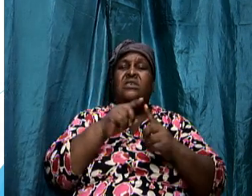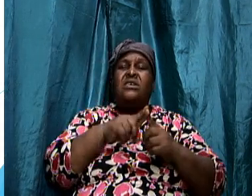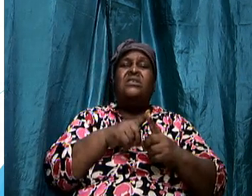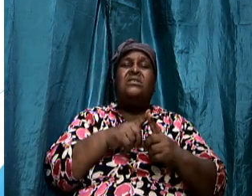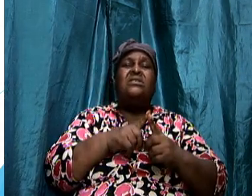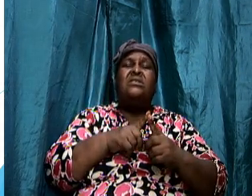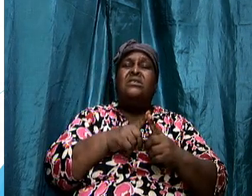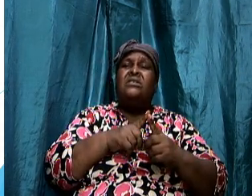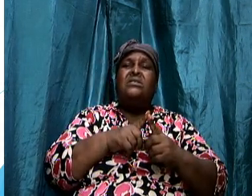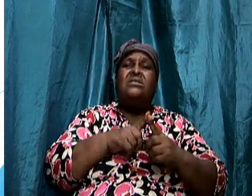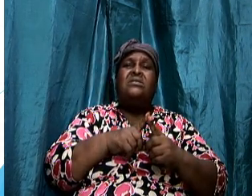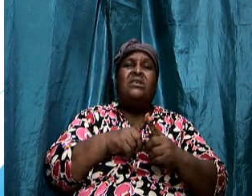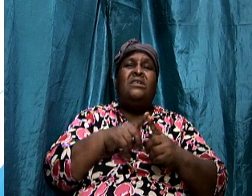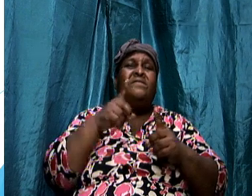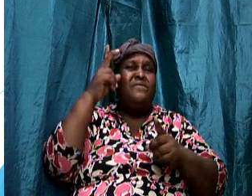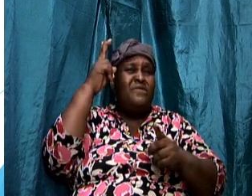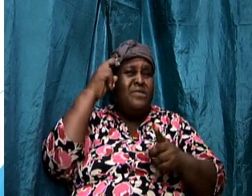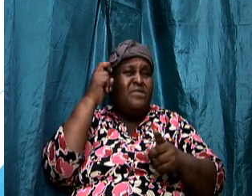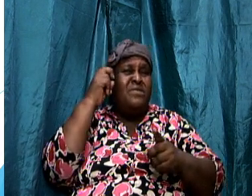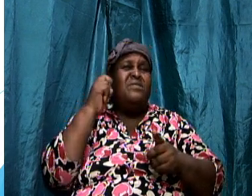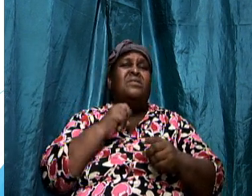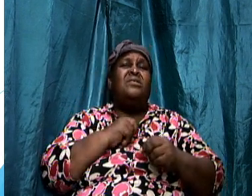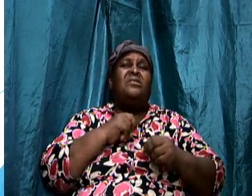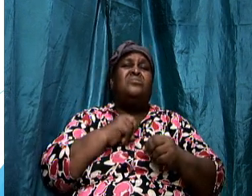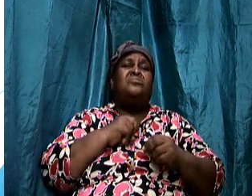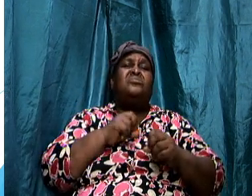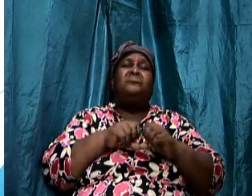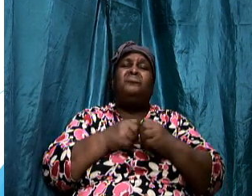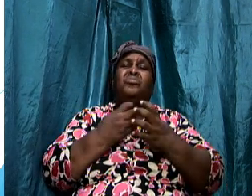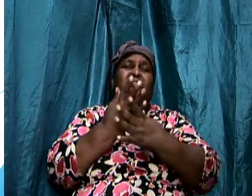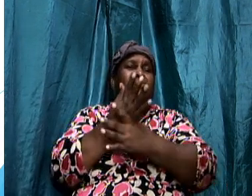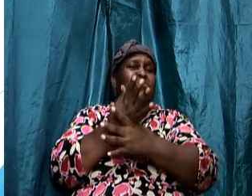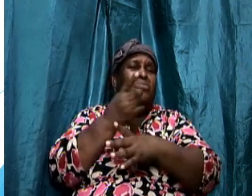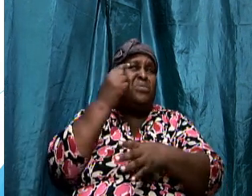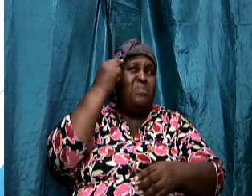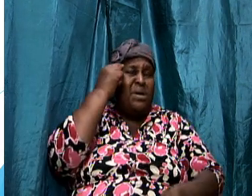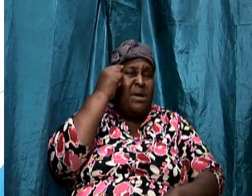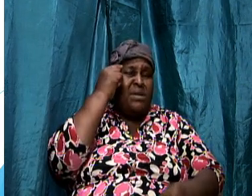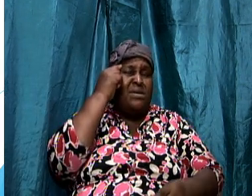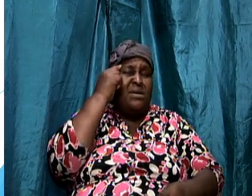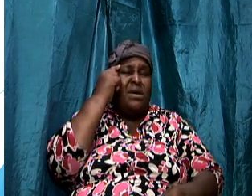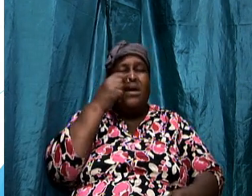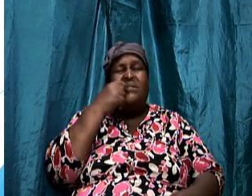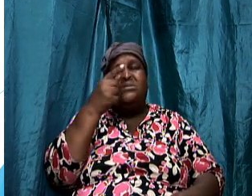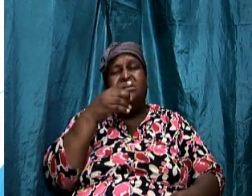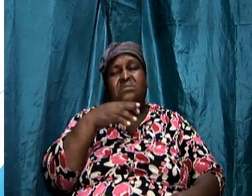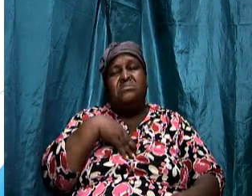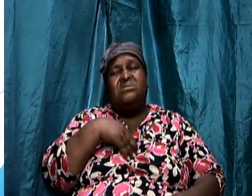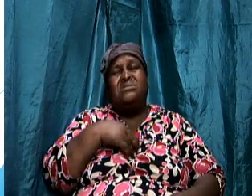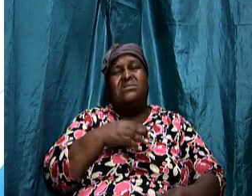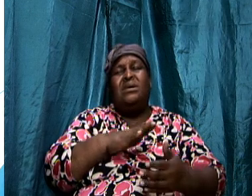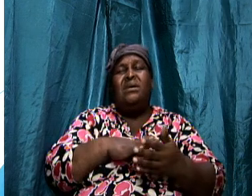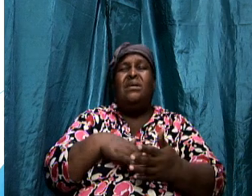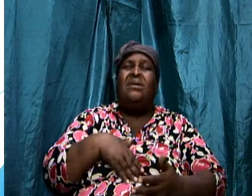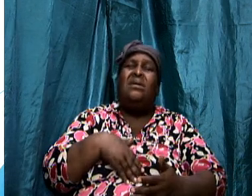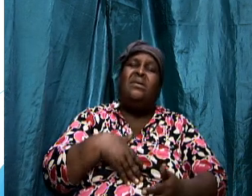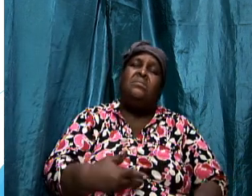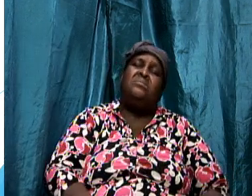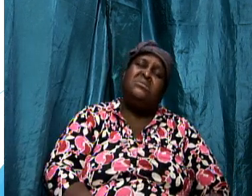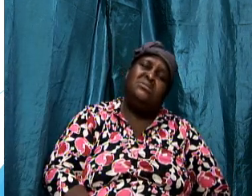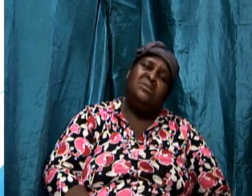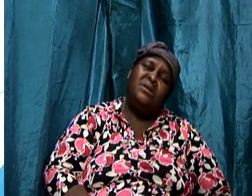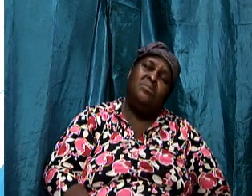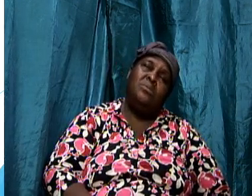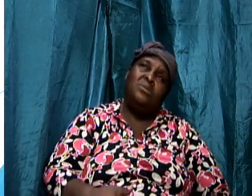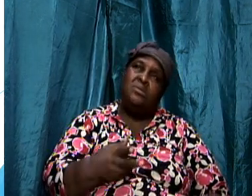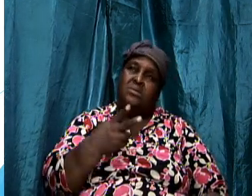we find that it we just say you know i'm tired oh god you know more asleep you know every day i'm gonna do this and i can't even do my school work